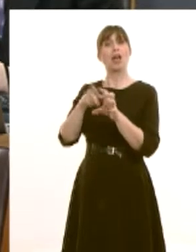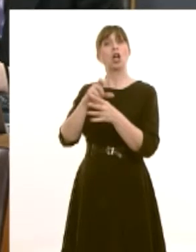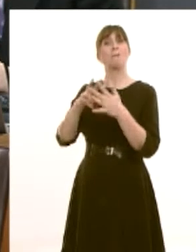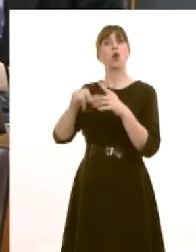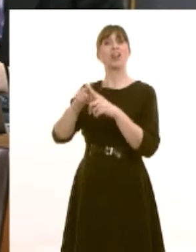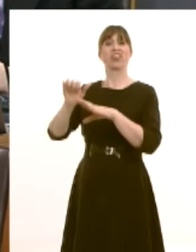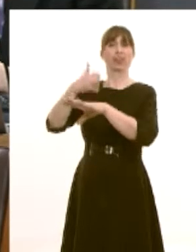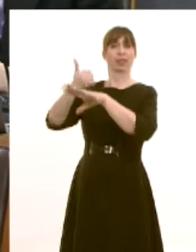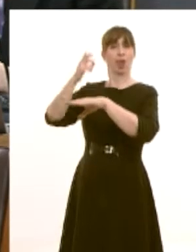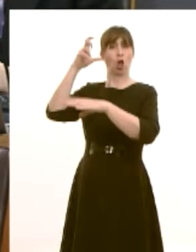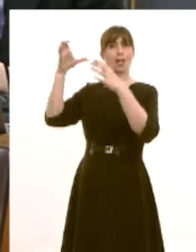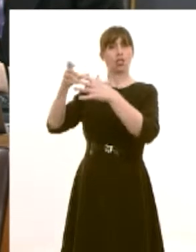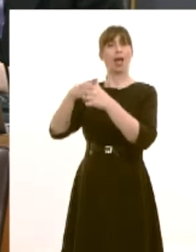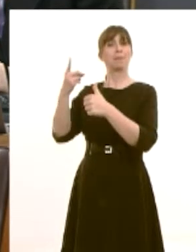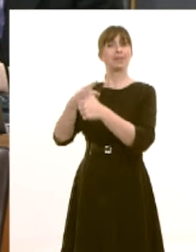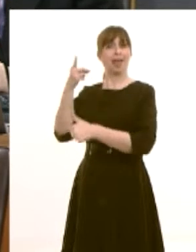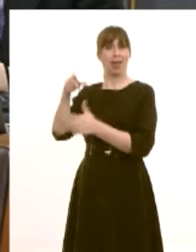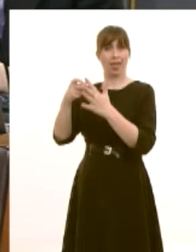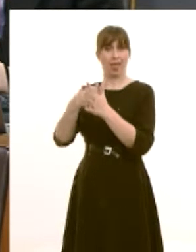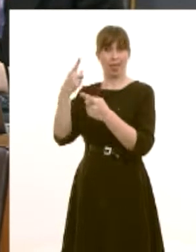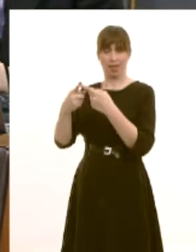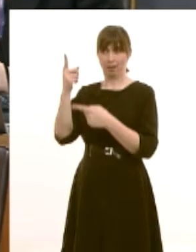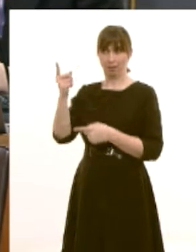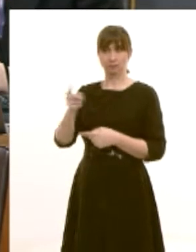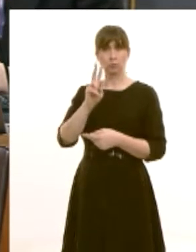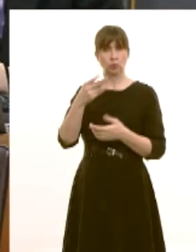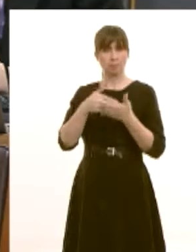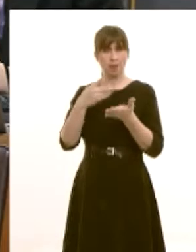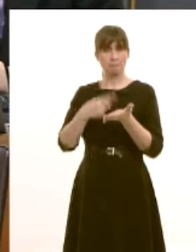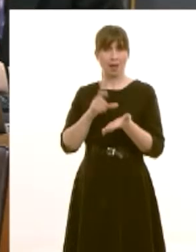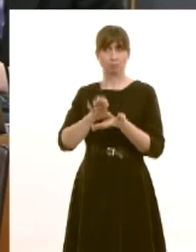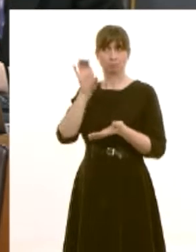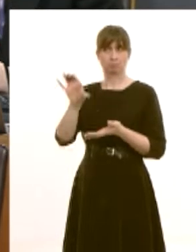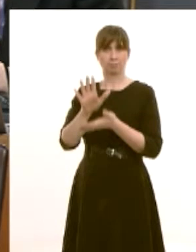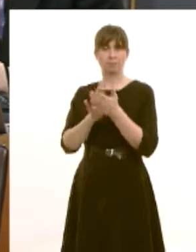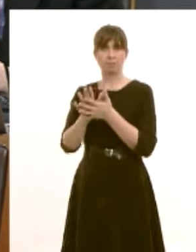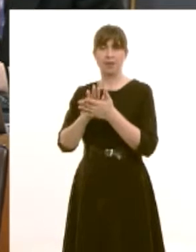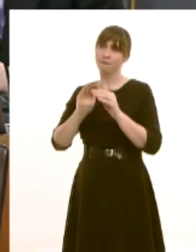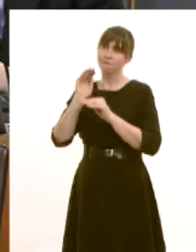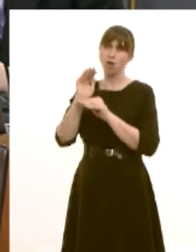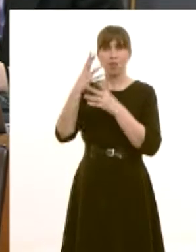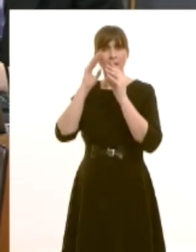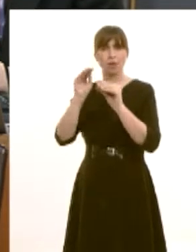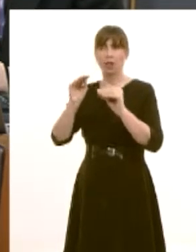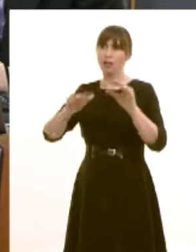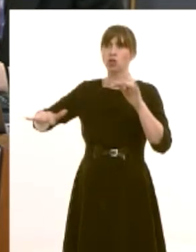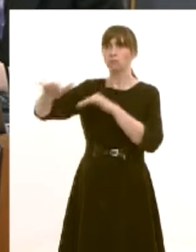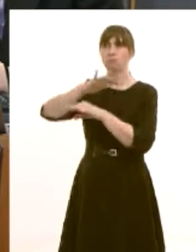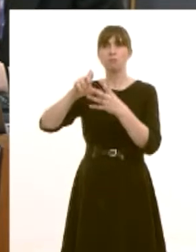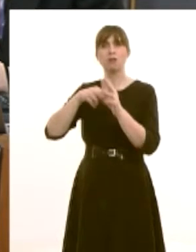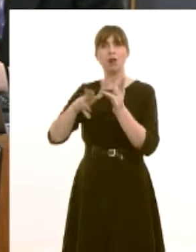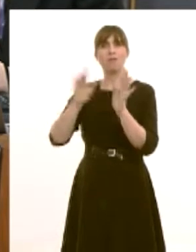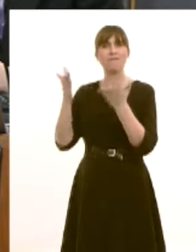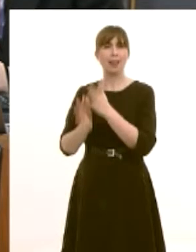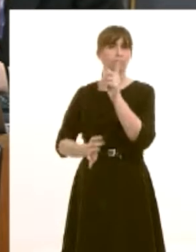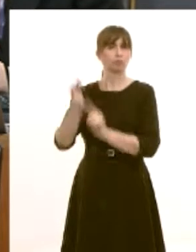week do you agree that this 22 million pound investment will deliver improved access to further education for the people of kennan valley but